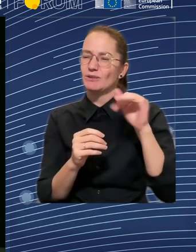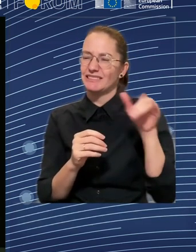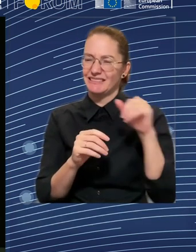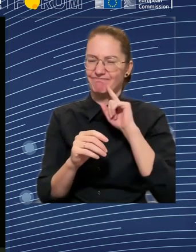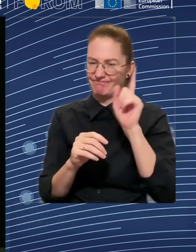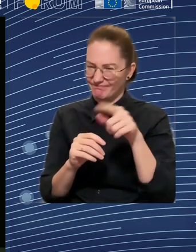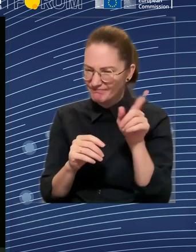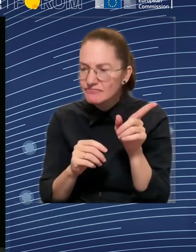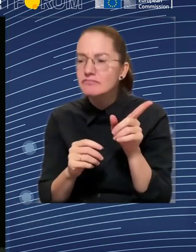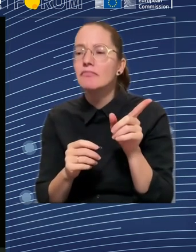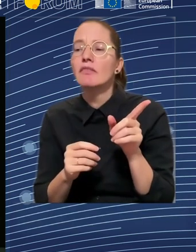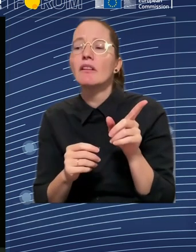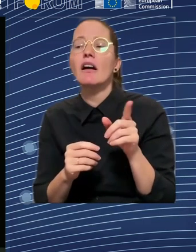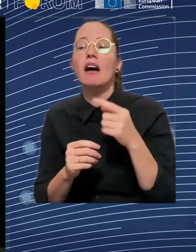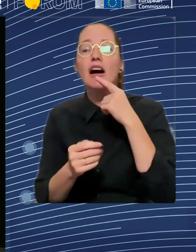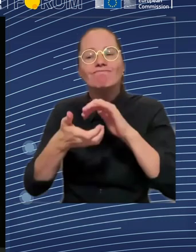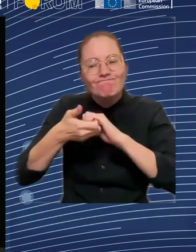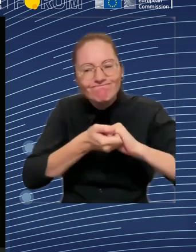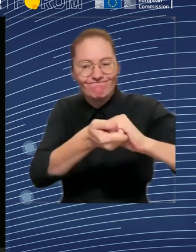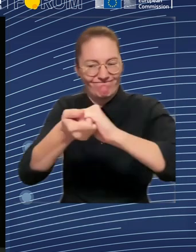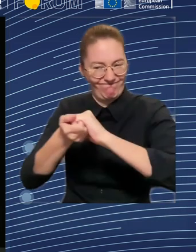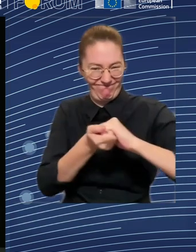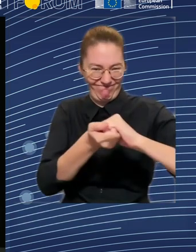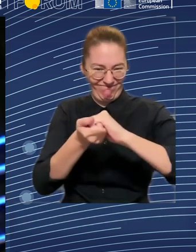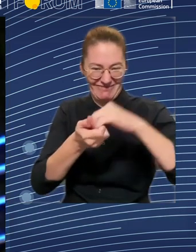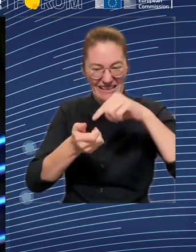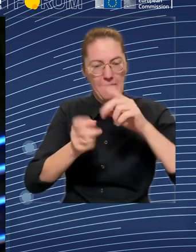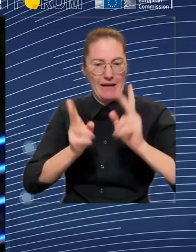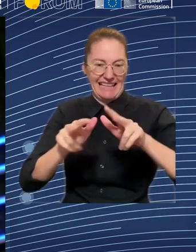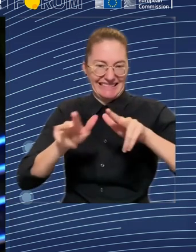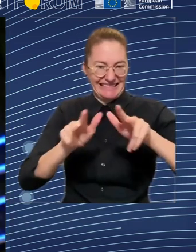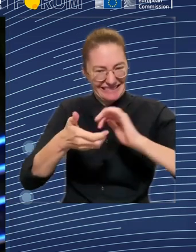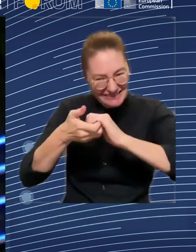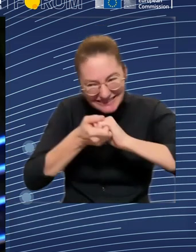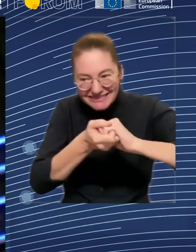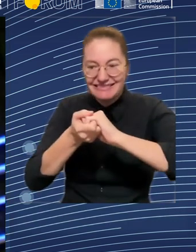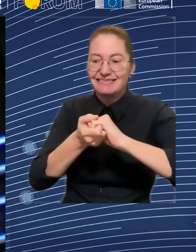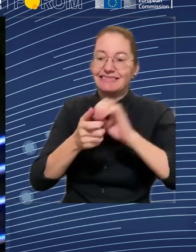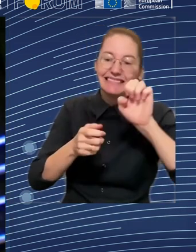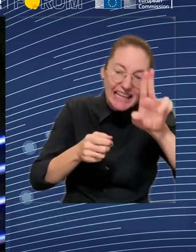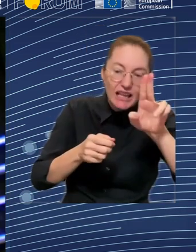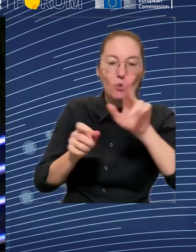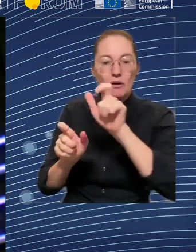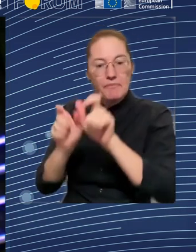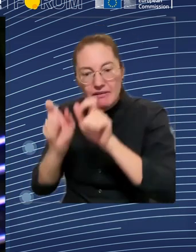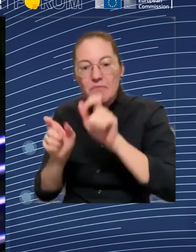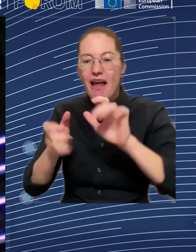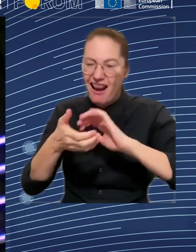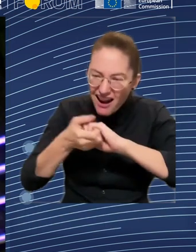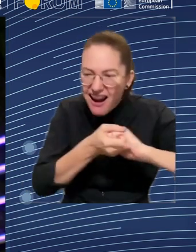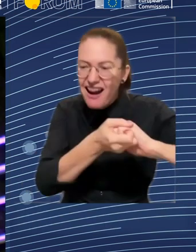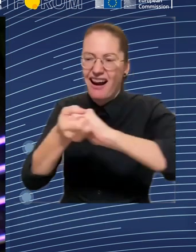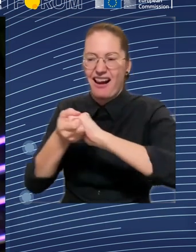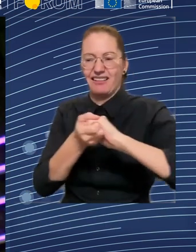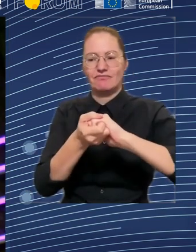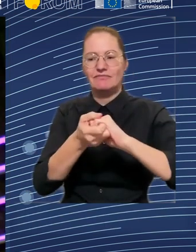are there to support our citizens and to put into the center the human, the